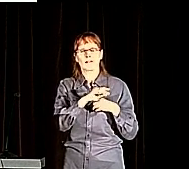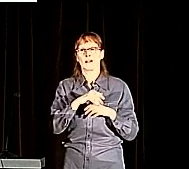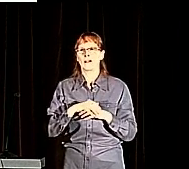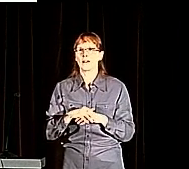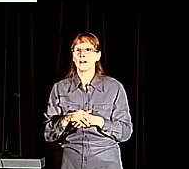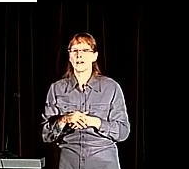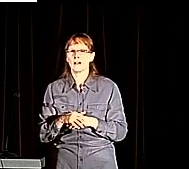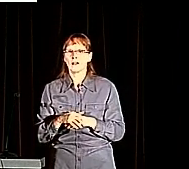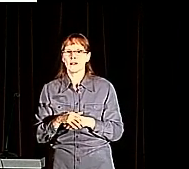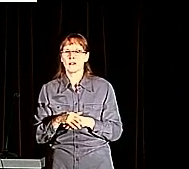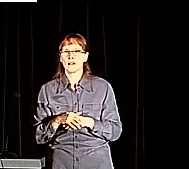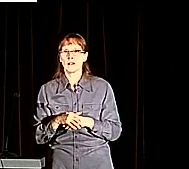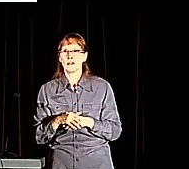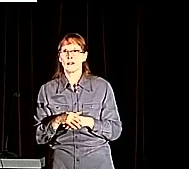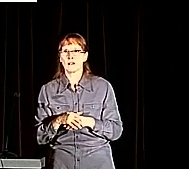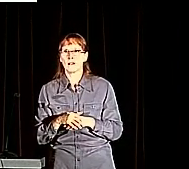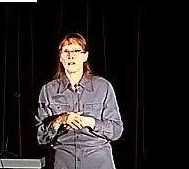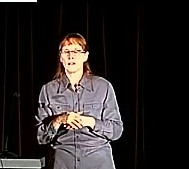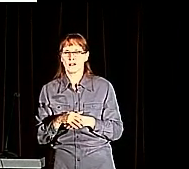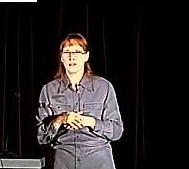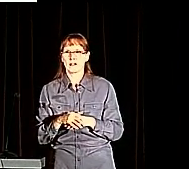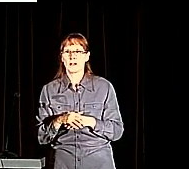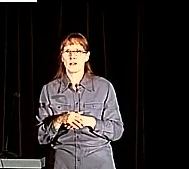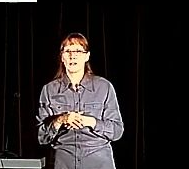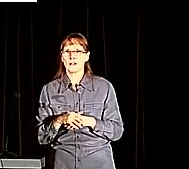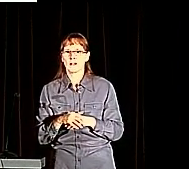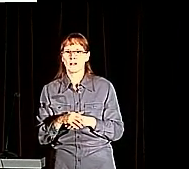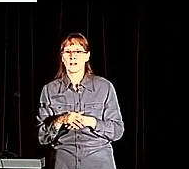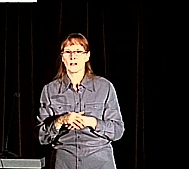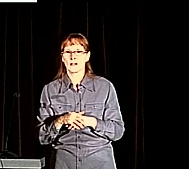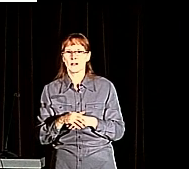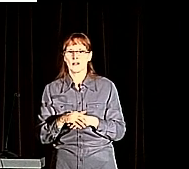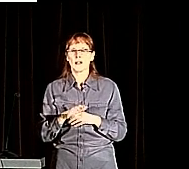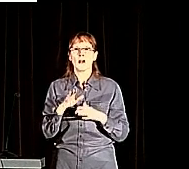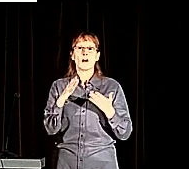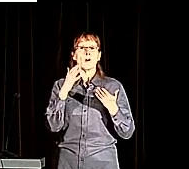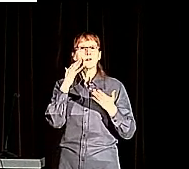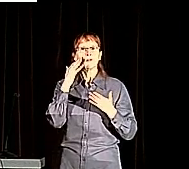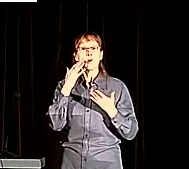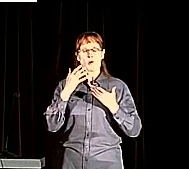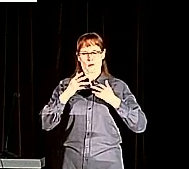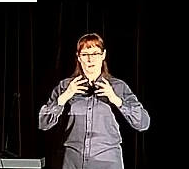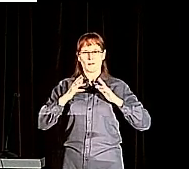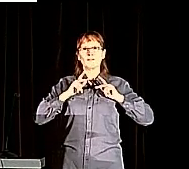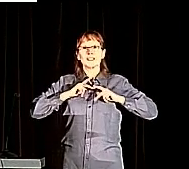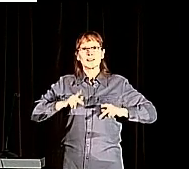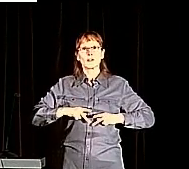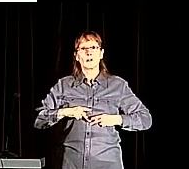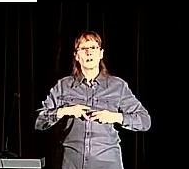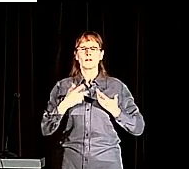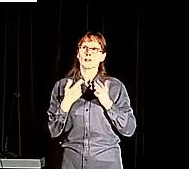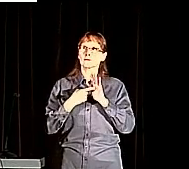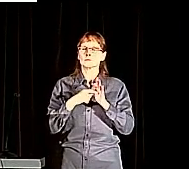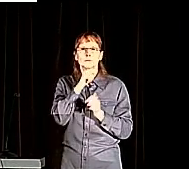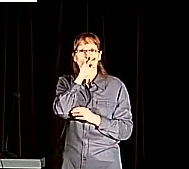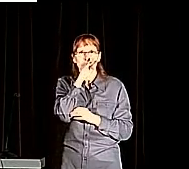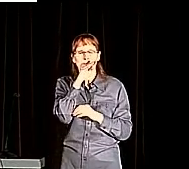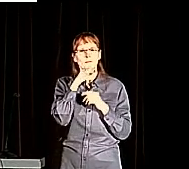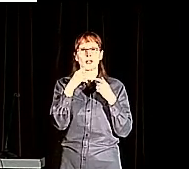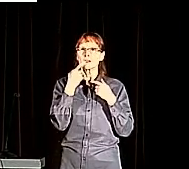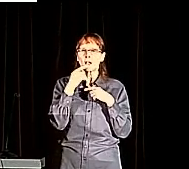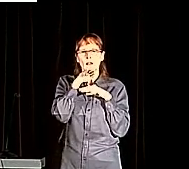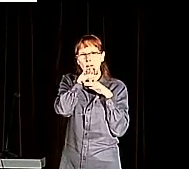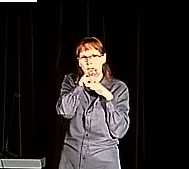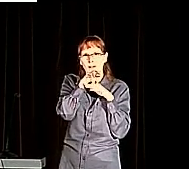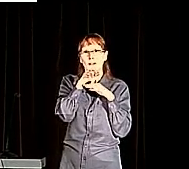are usually regarding to the position of the lips, um, the position of the tongue, and whether or not it's aspirated, whether or not air is coming out or not.